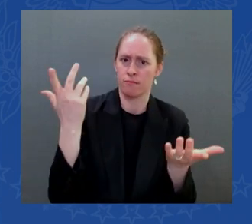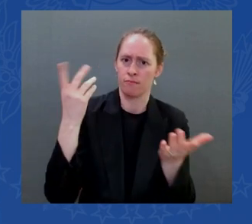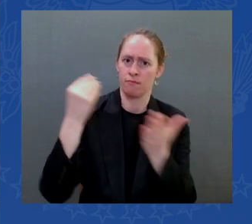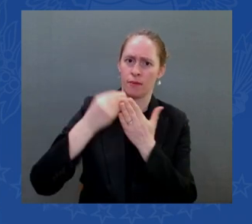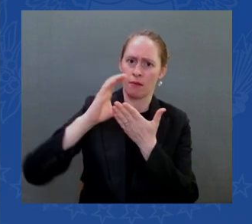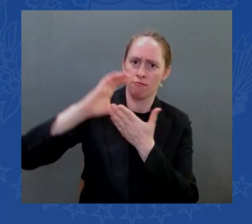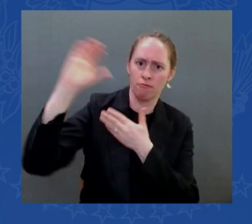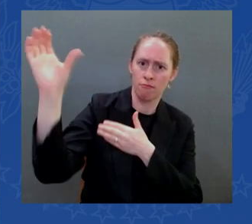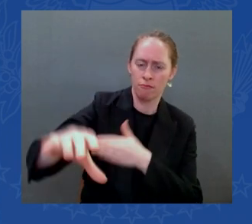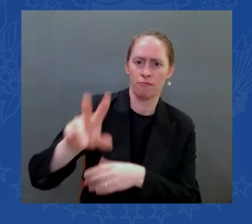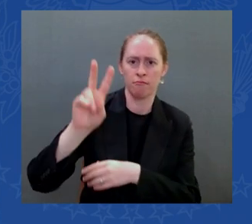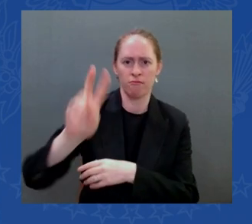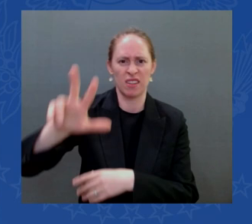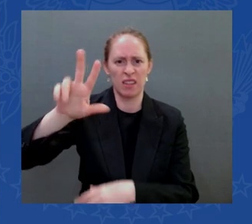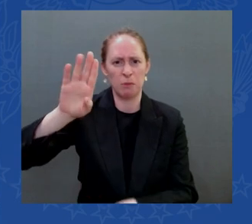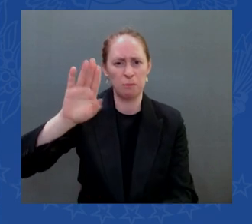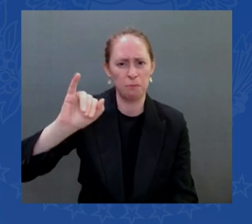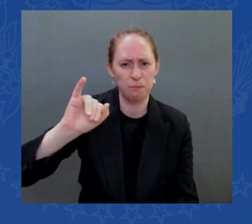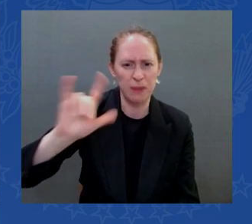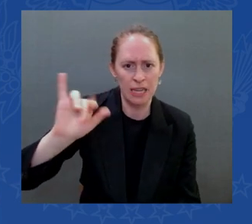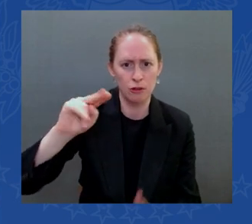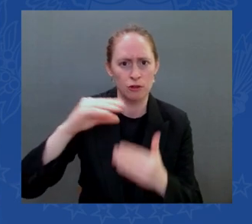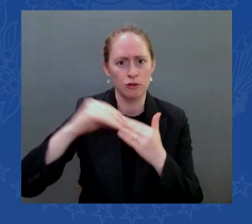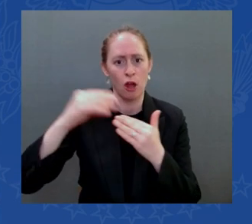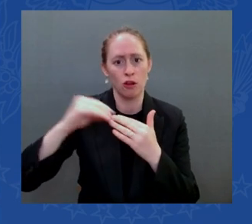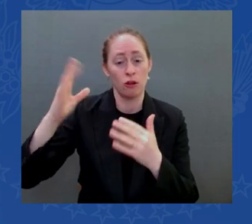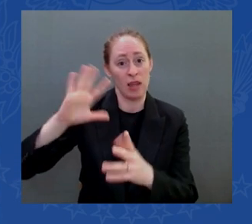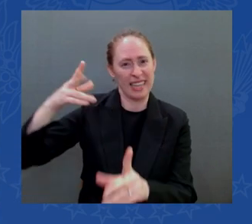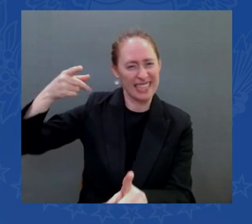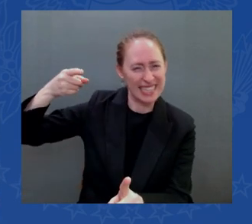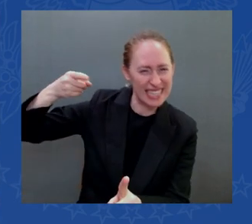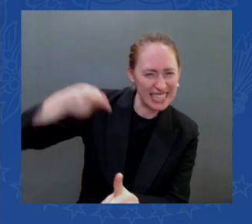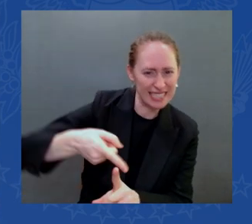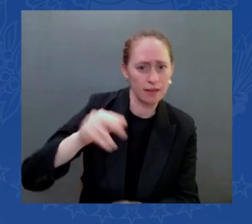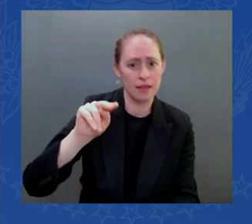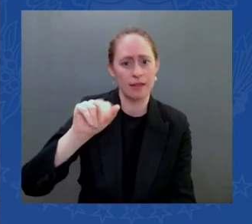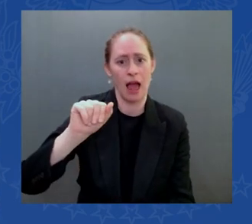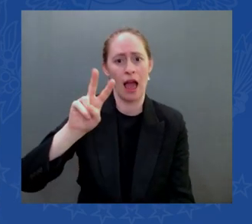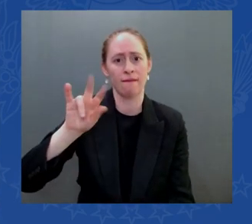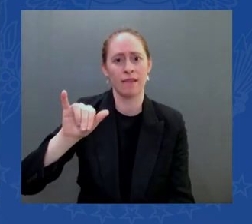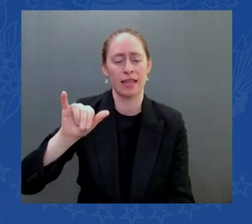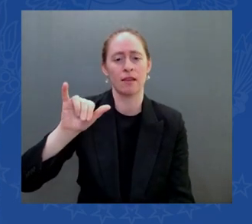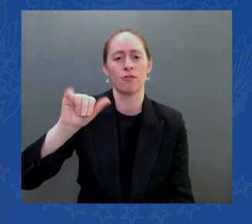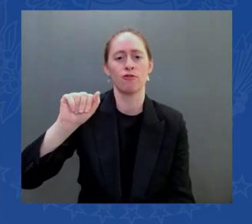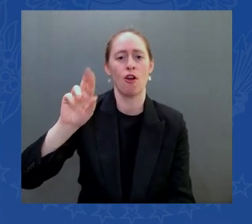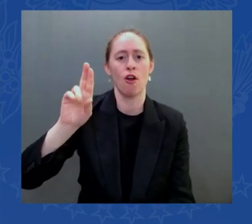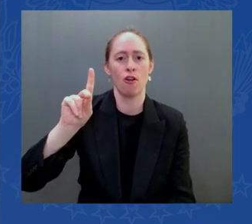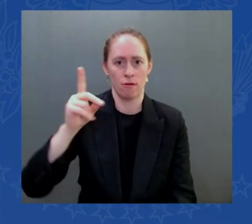Shipyard 2.3 billion but it wouldn't happen without you all and what you've done